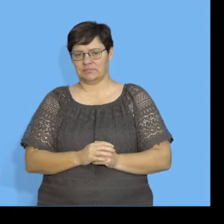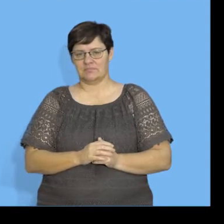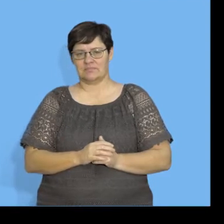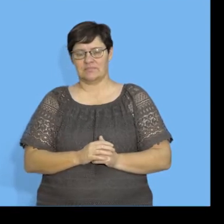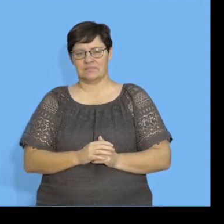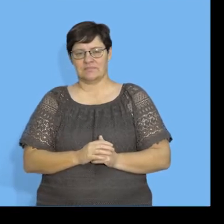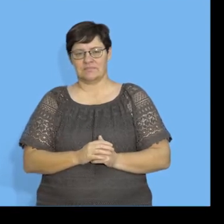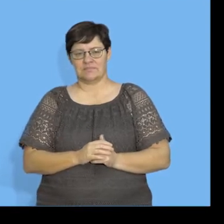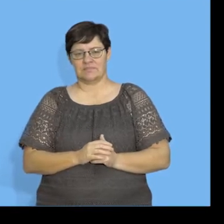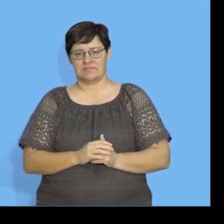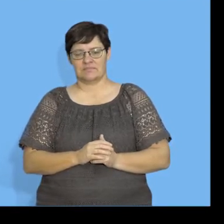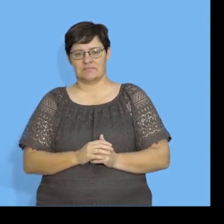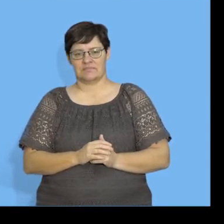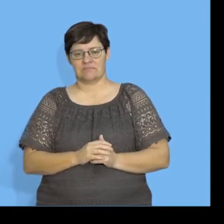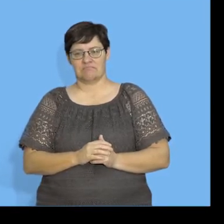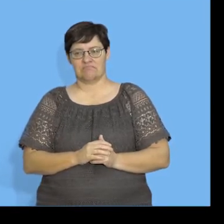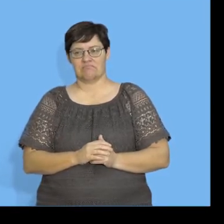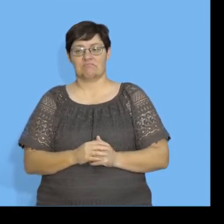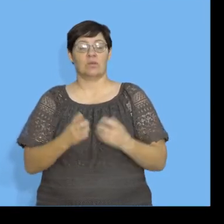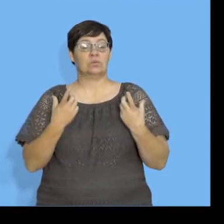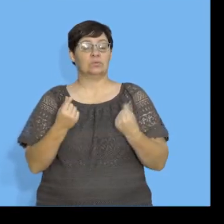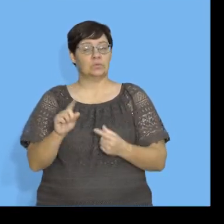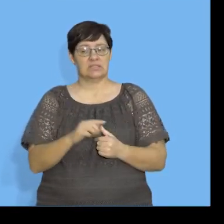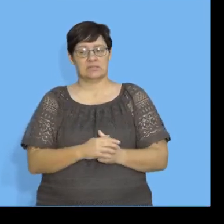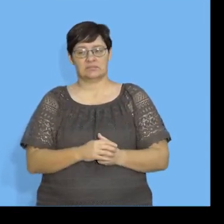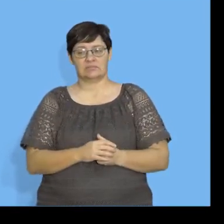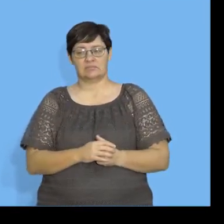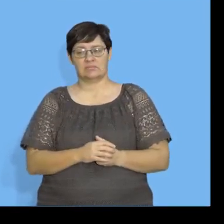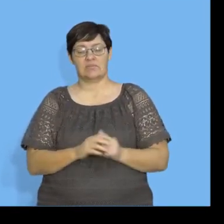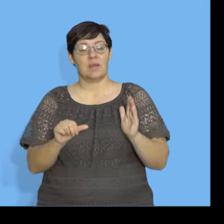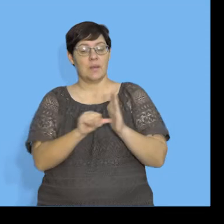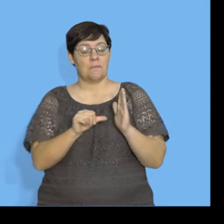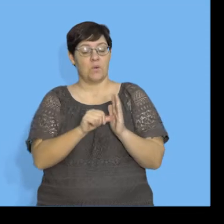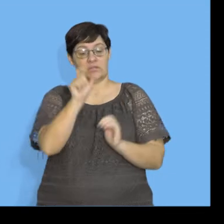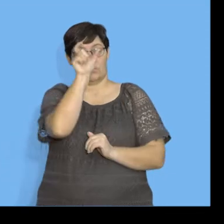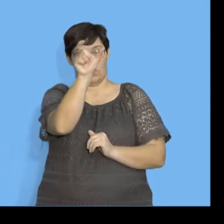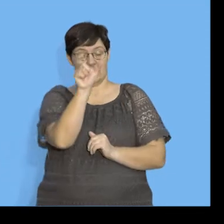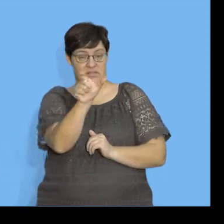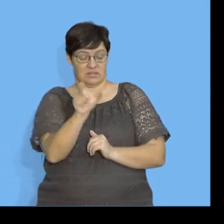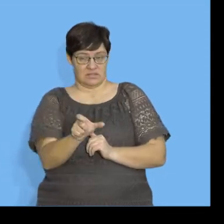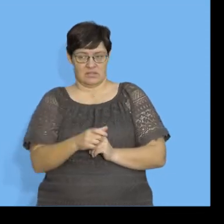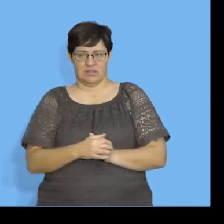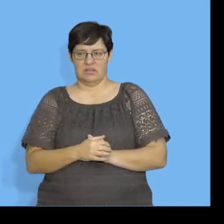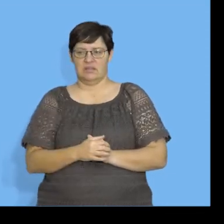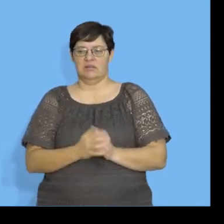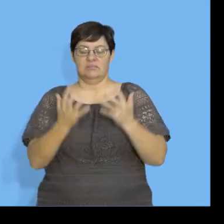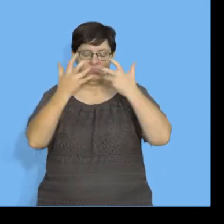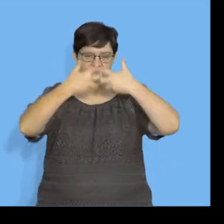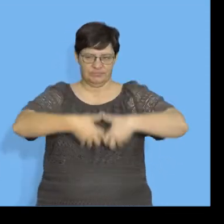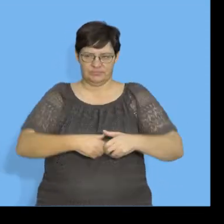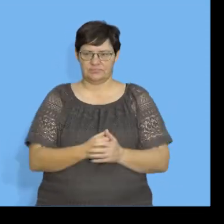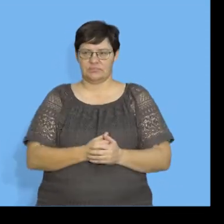So what we're going to do now is some of the key words is correlation,